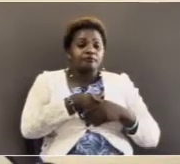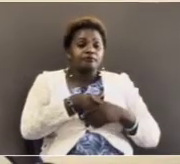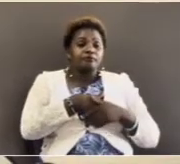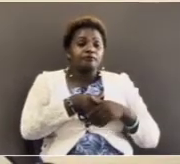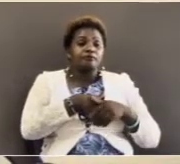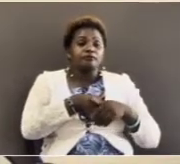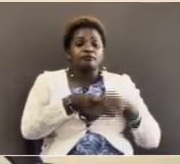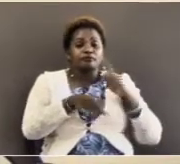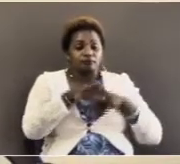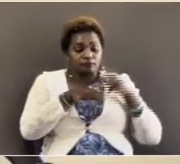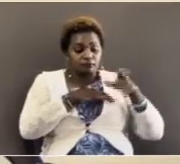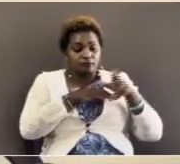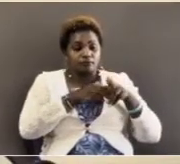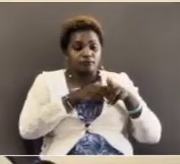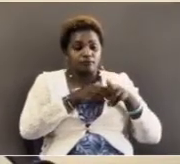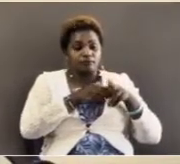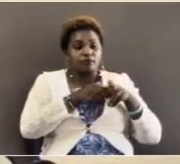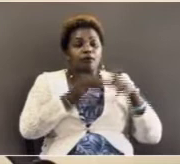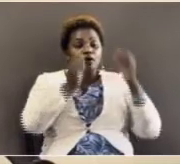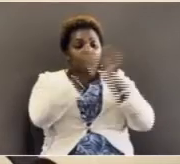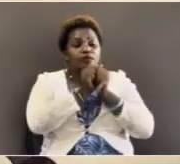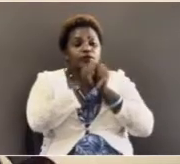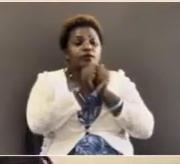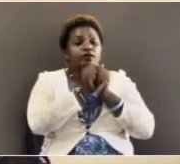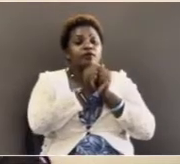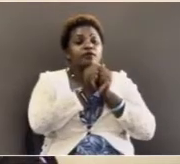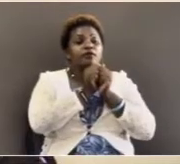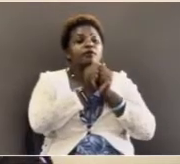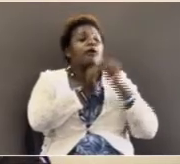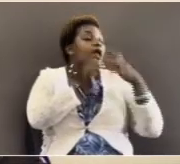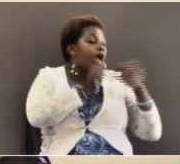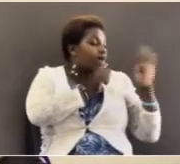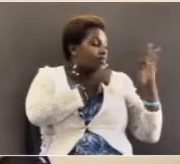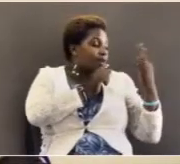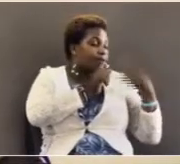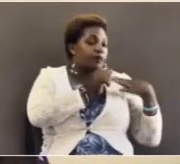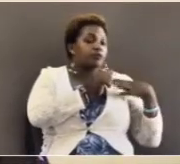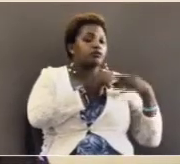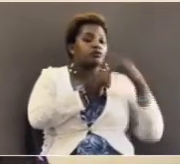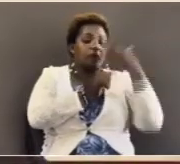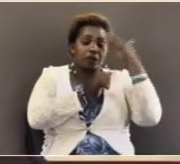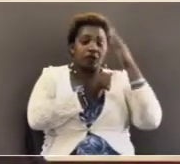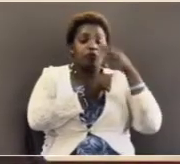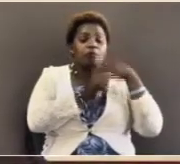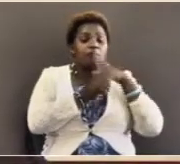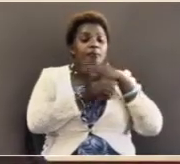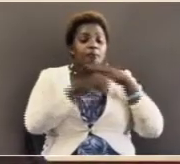And as they were walking, then they were accompanied by a person who was bold enough